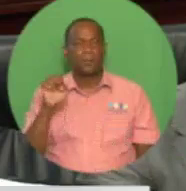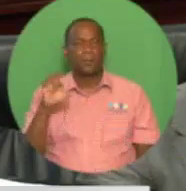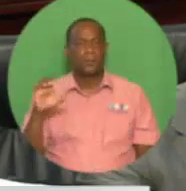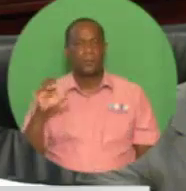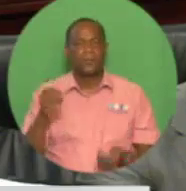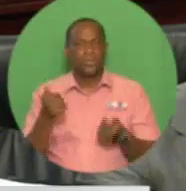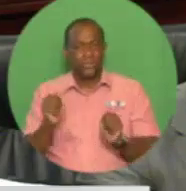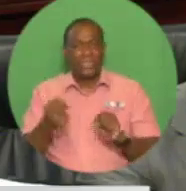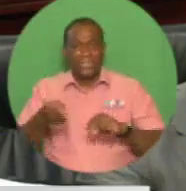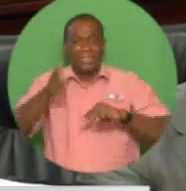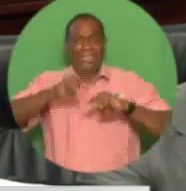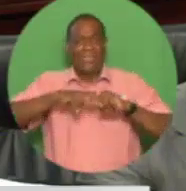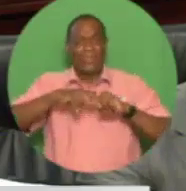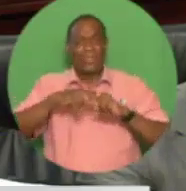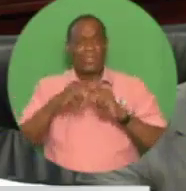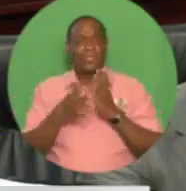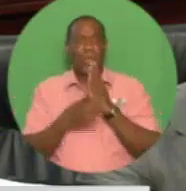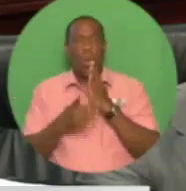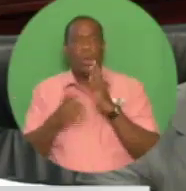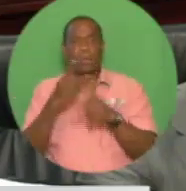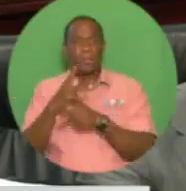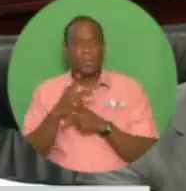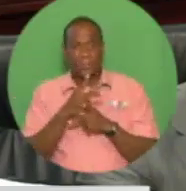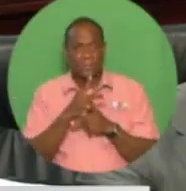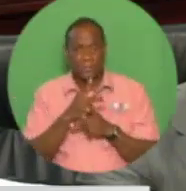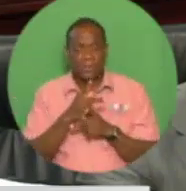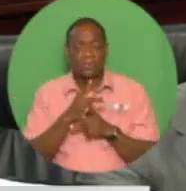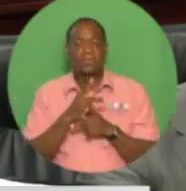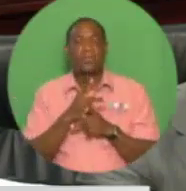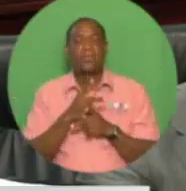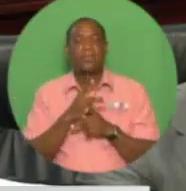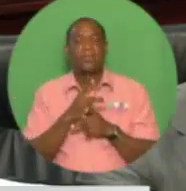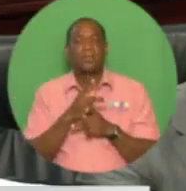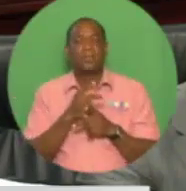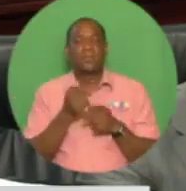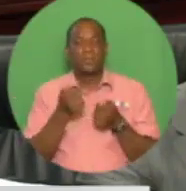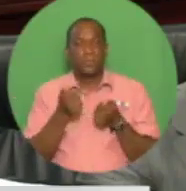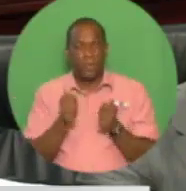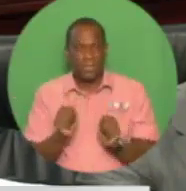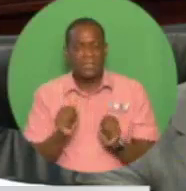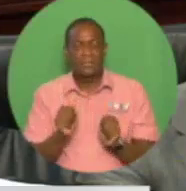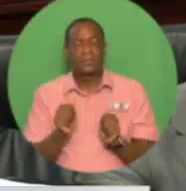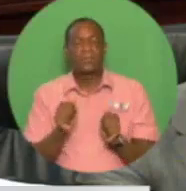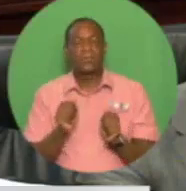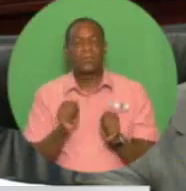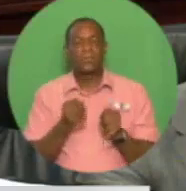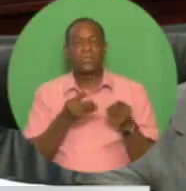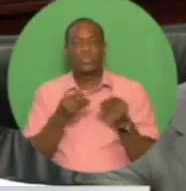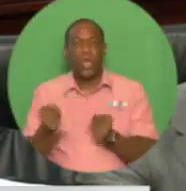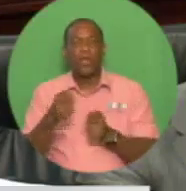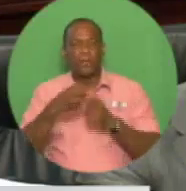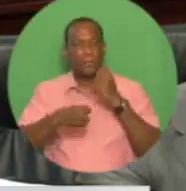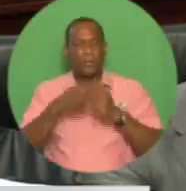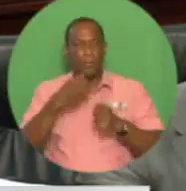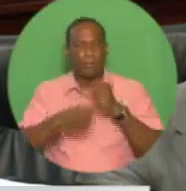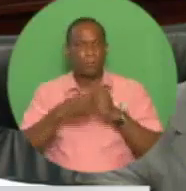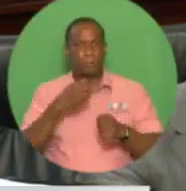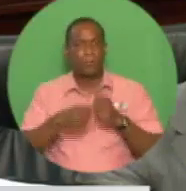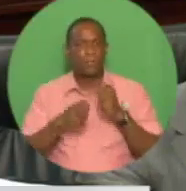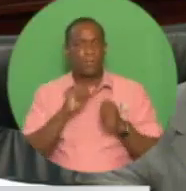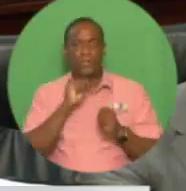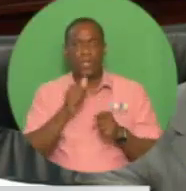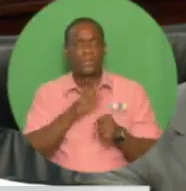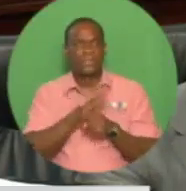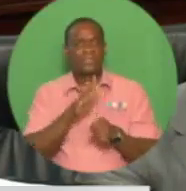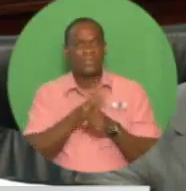about a million barrels per day from current levels, thereby correcting the undershooting of the November 2016 group oil